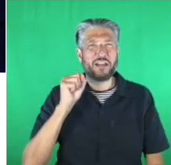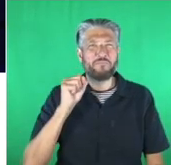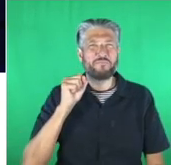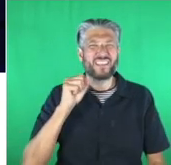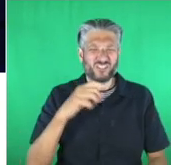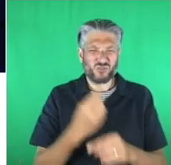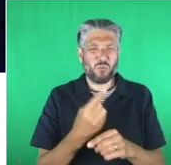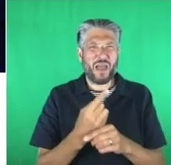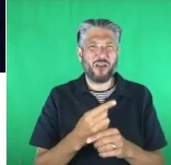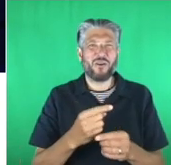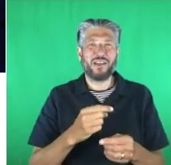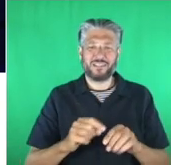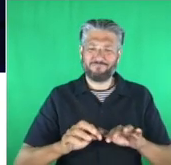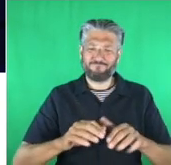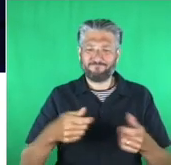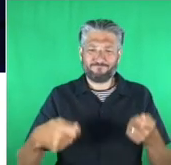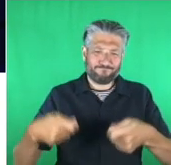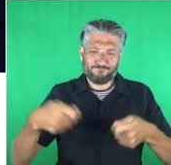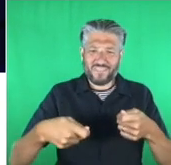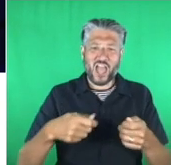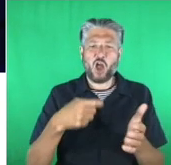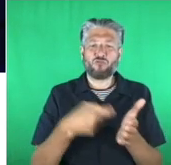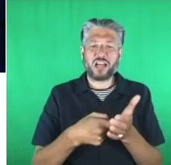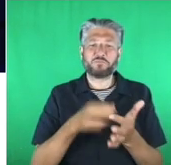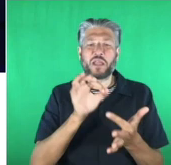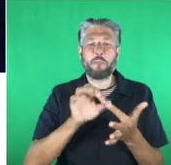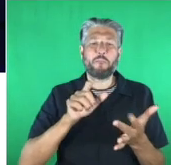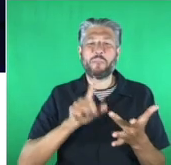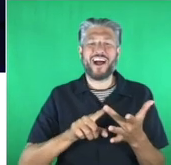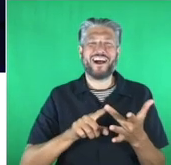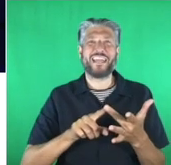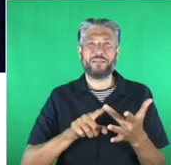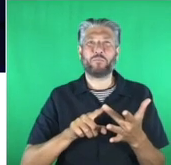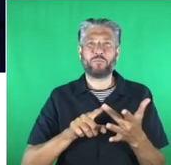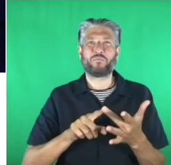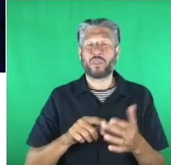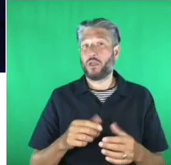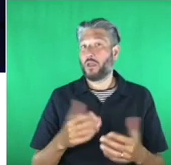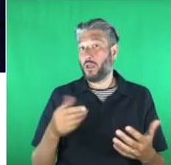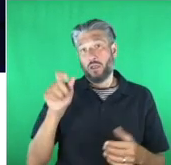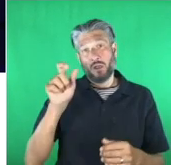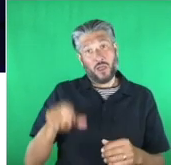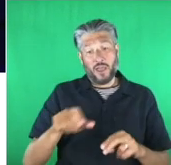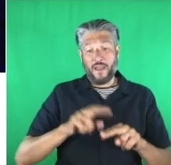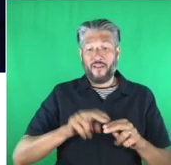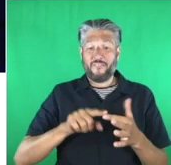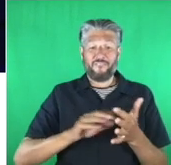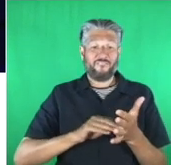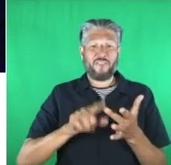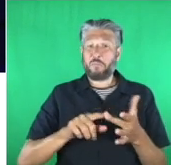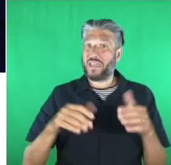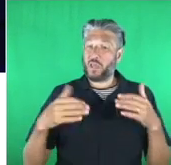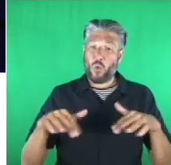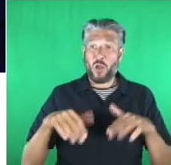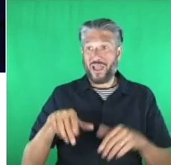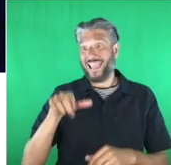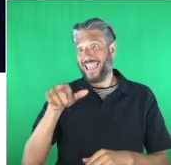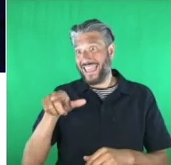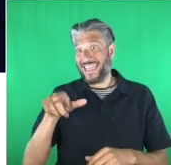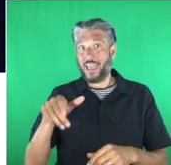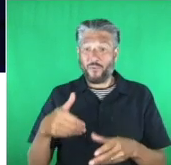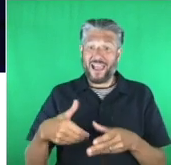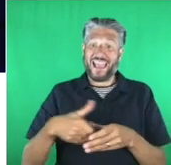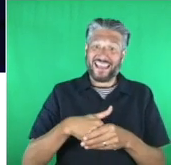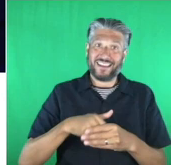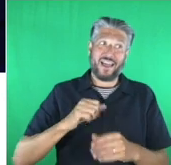had femi on stage at various events we've run since then um and he was actually a finalist in the accessibility award this year so his work has